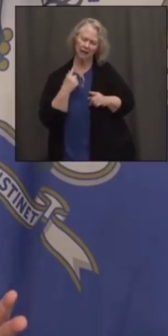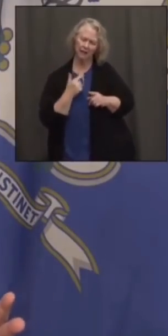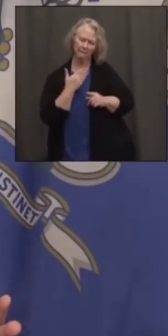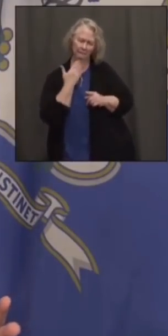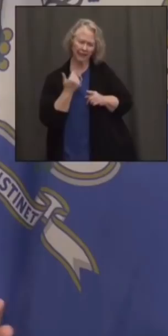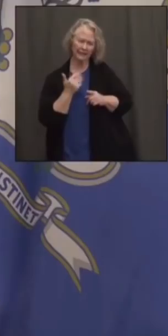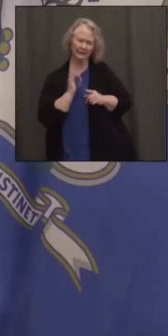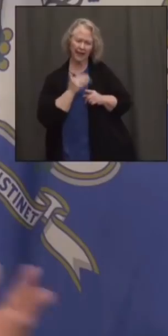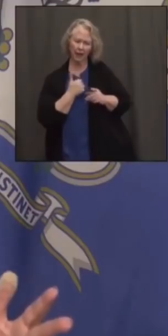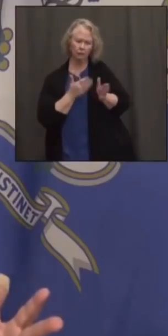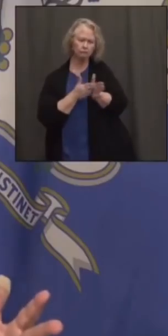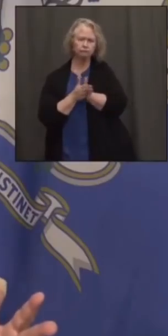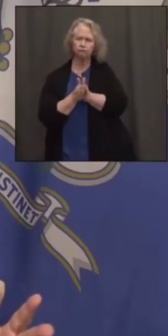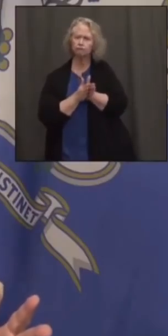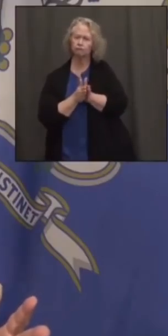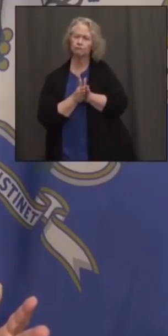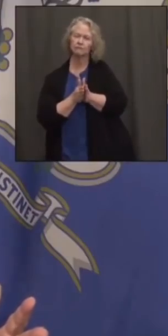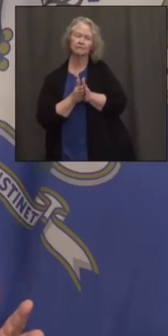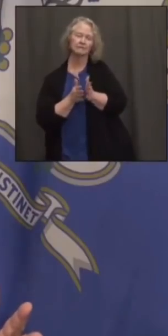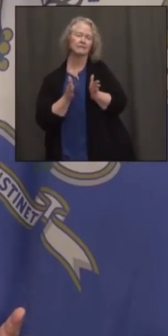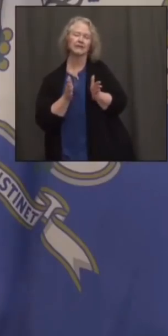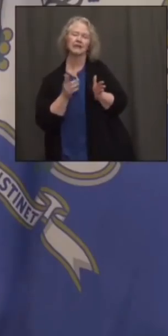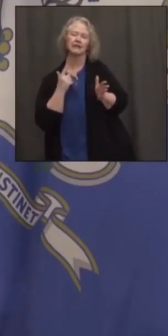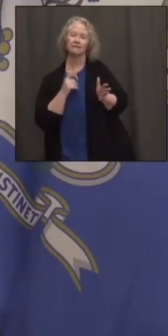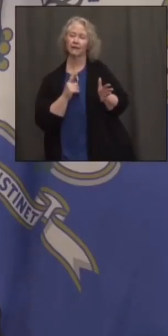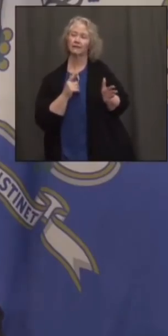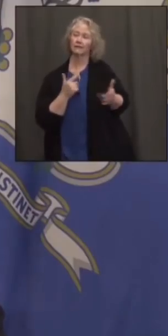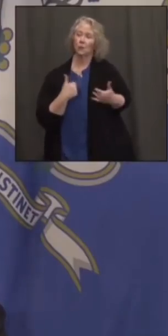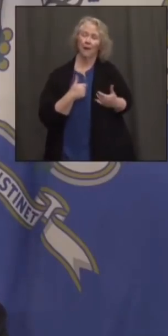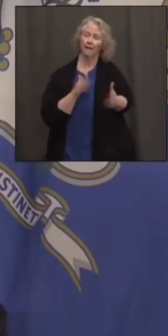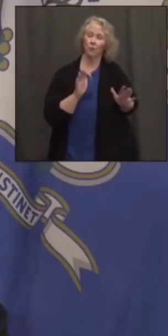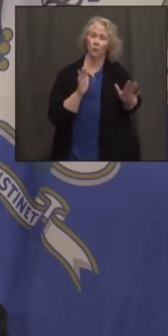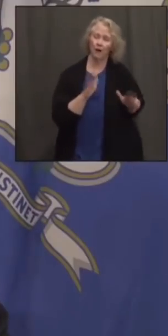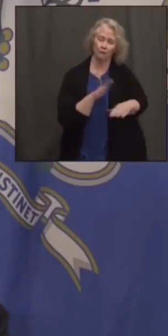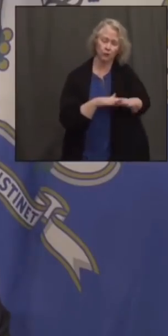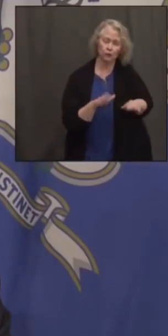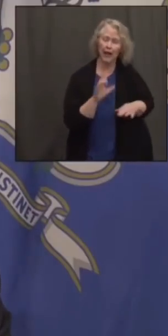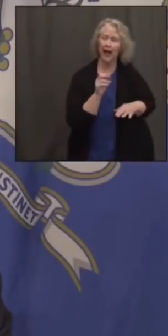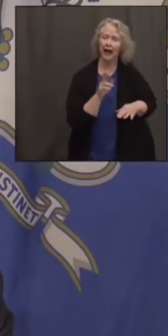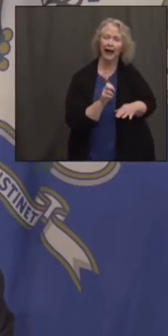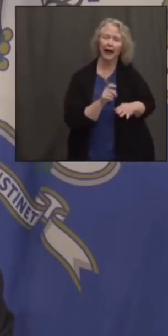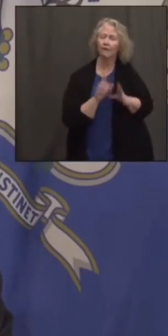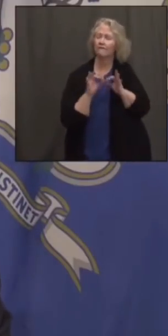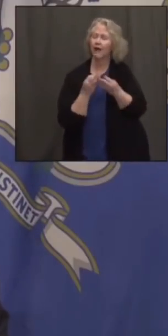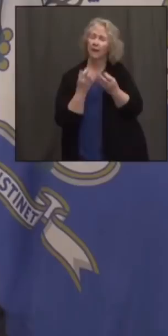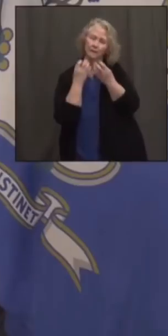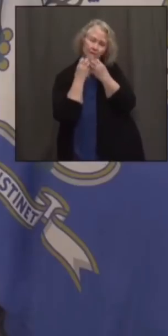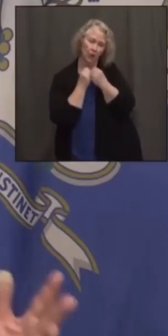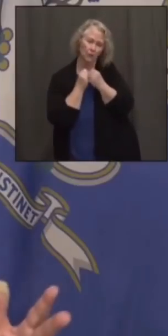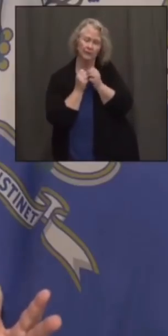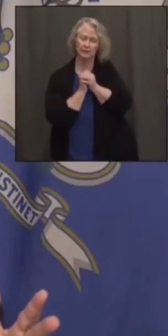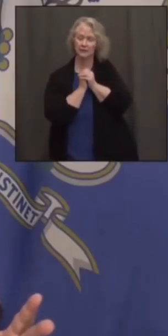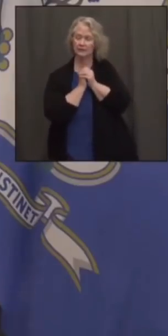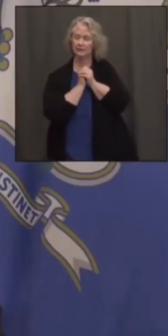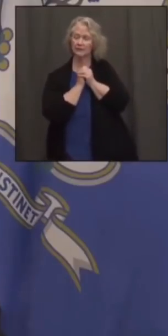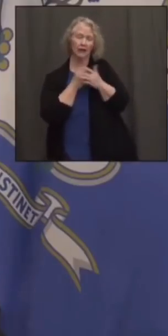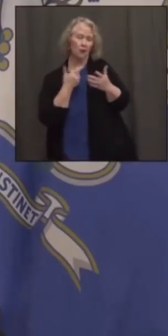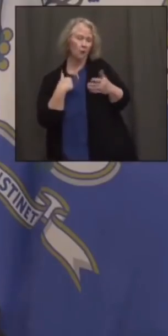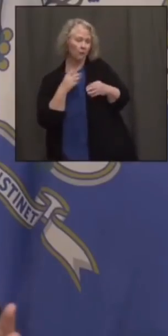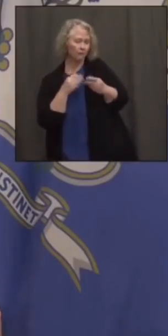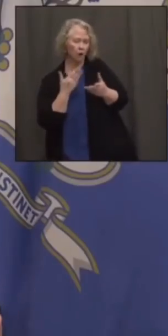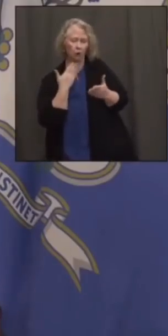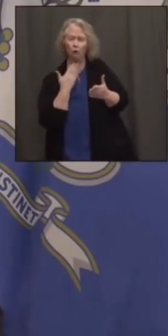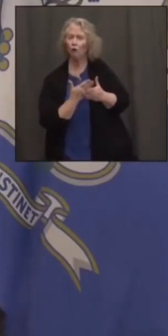incentives we have is the best state when it comes to child care and family values. I think the best incentive we have is good job